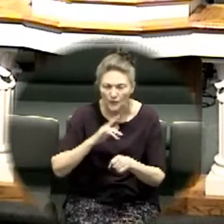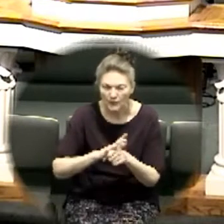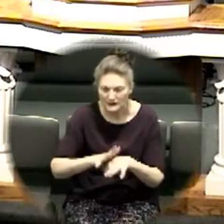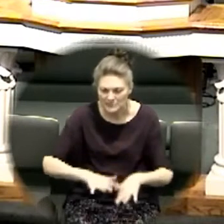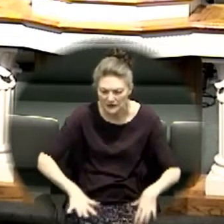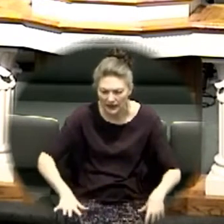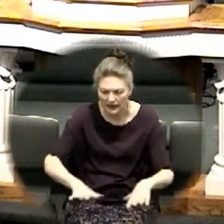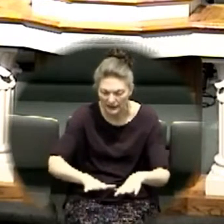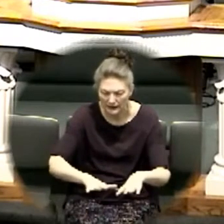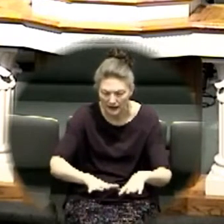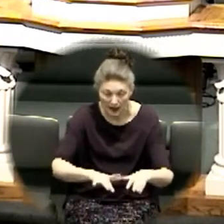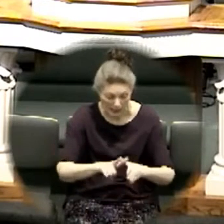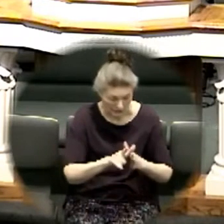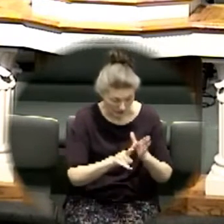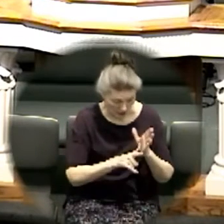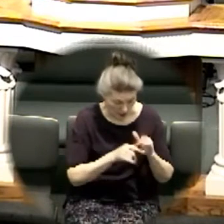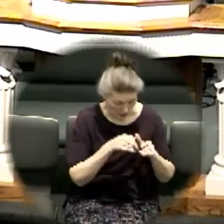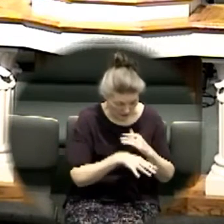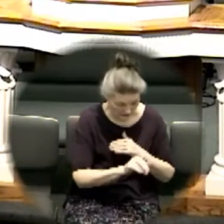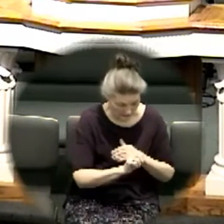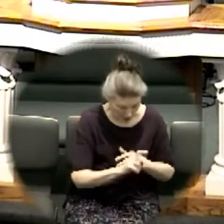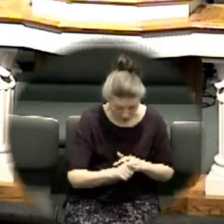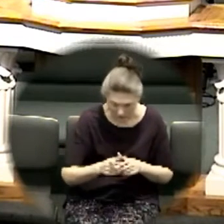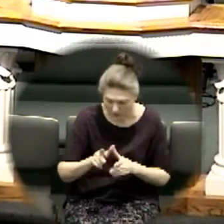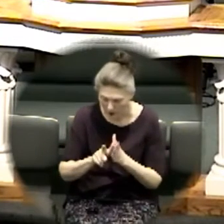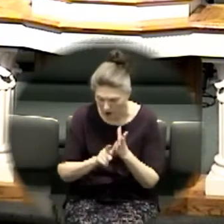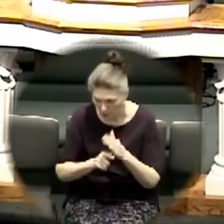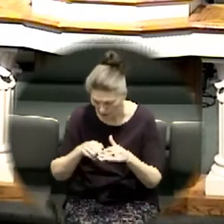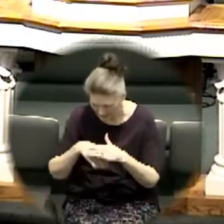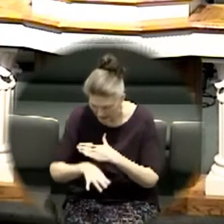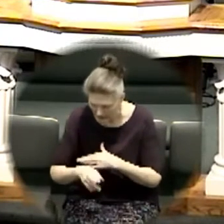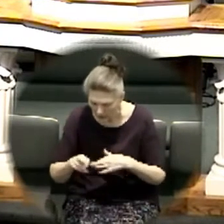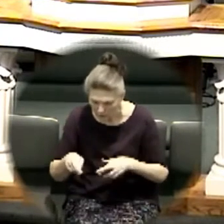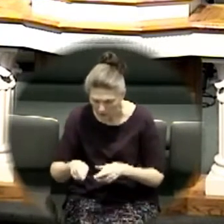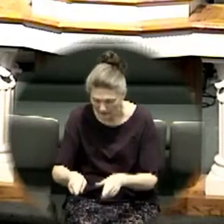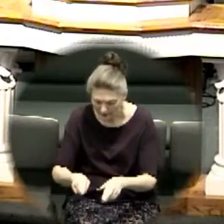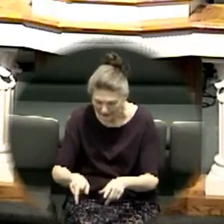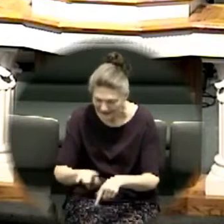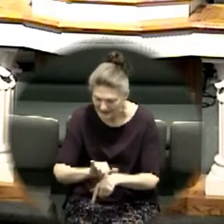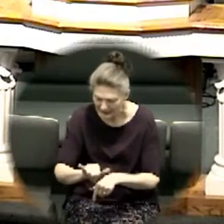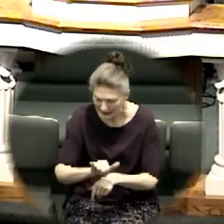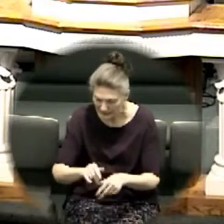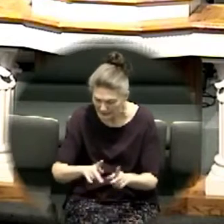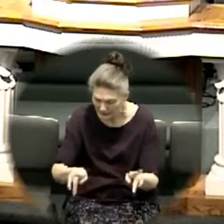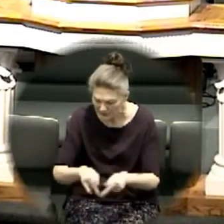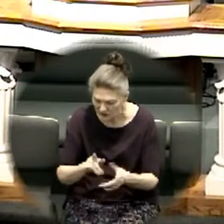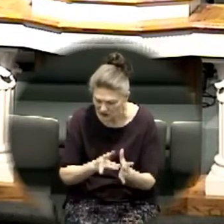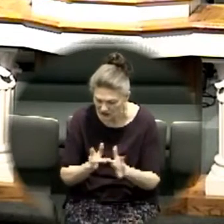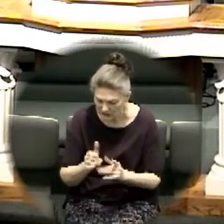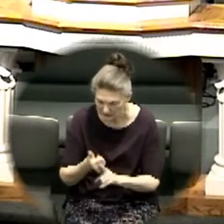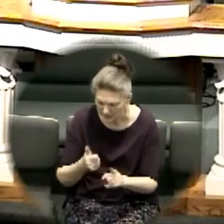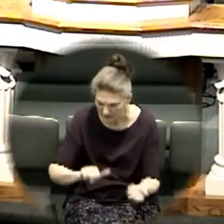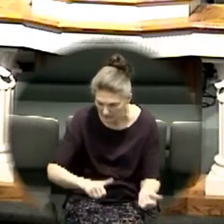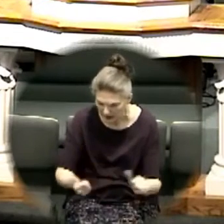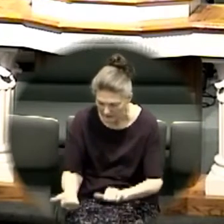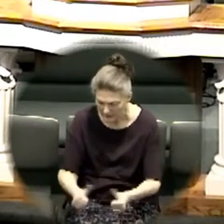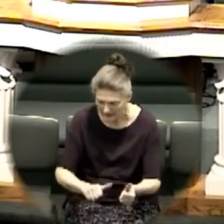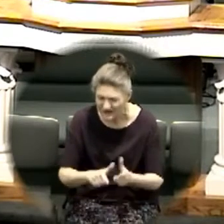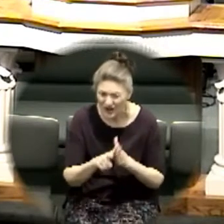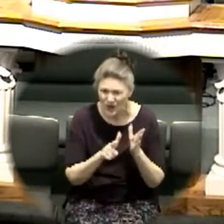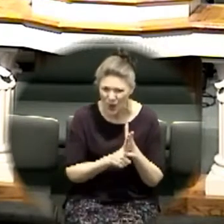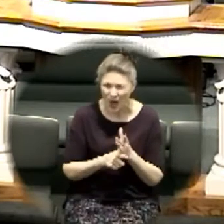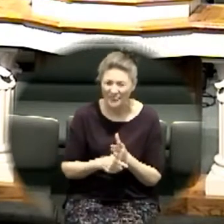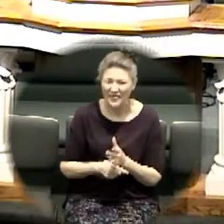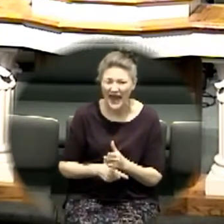went down into the river where Jesus would be baptized the law that condemns